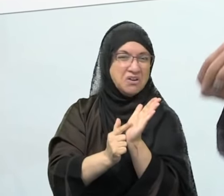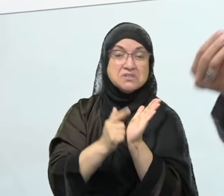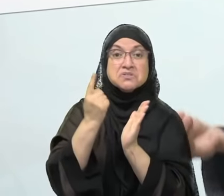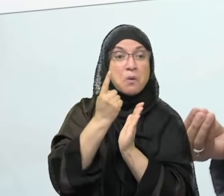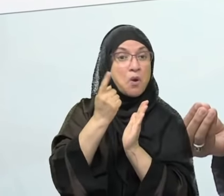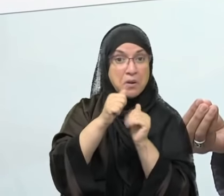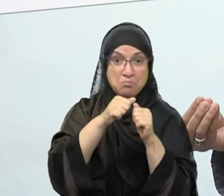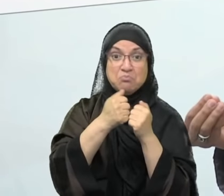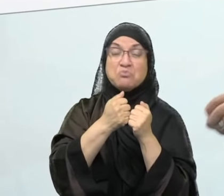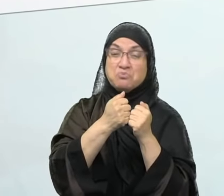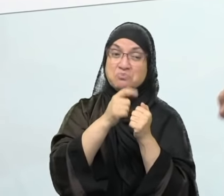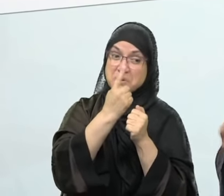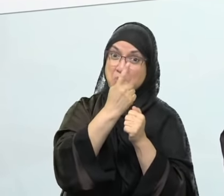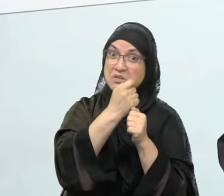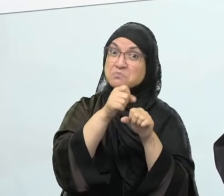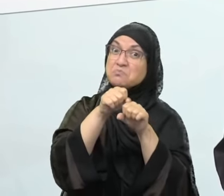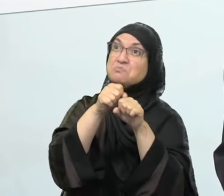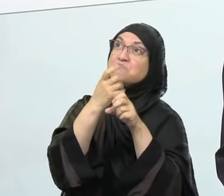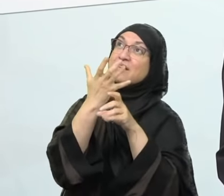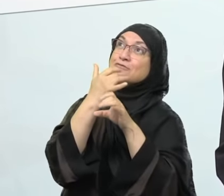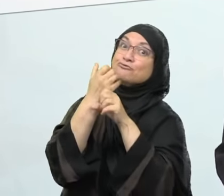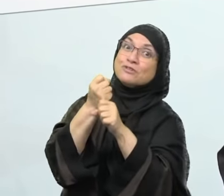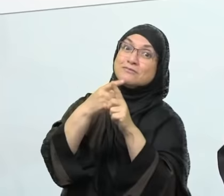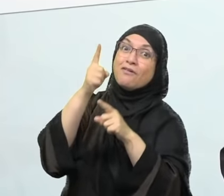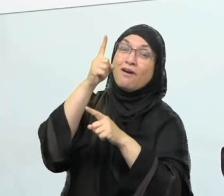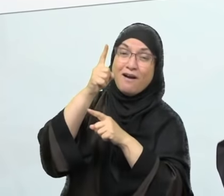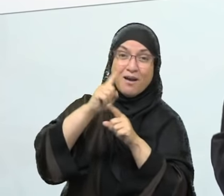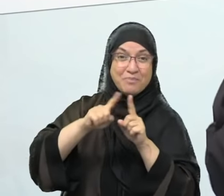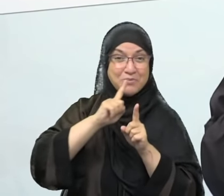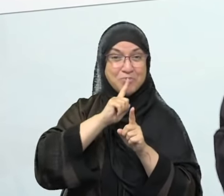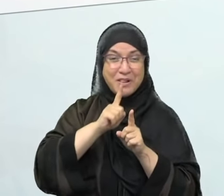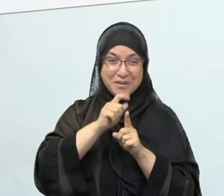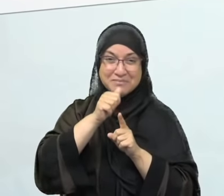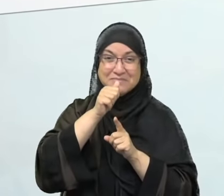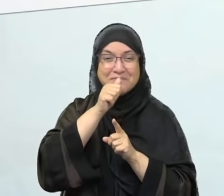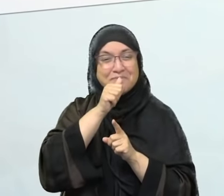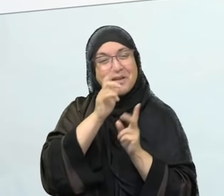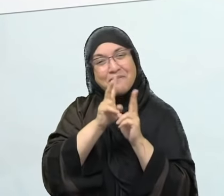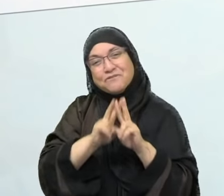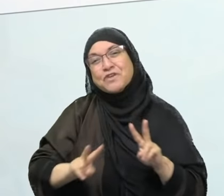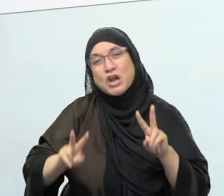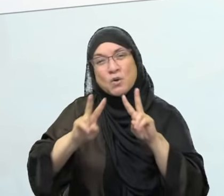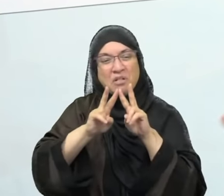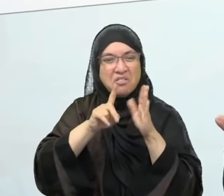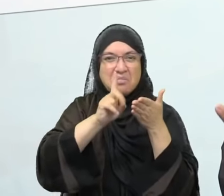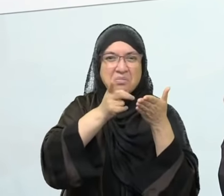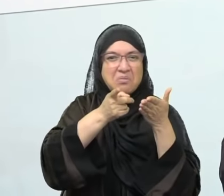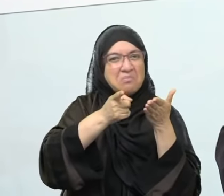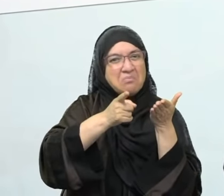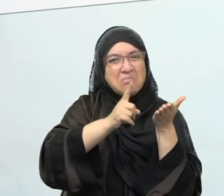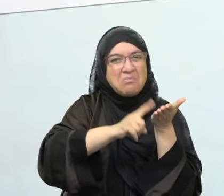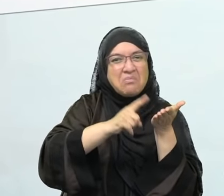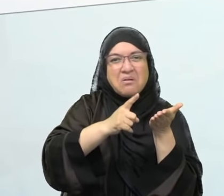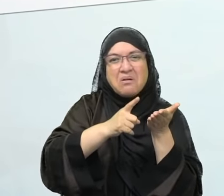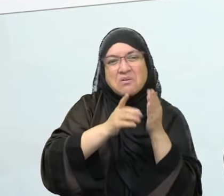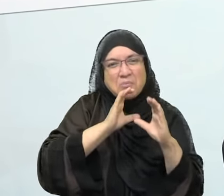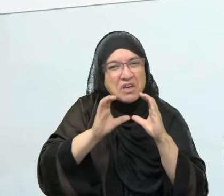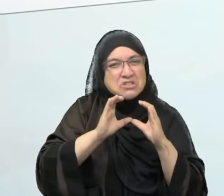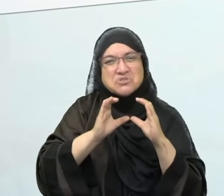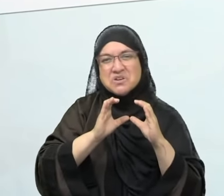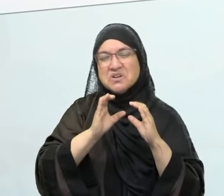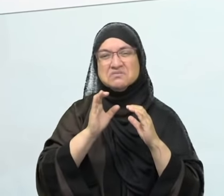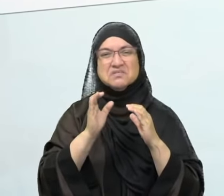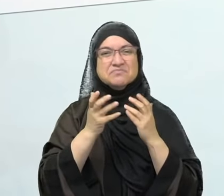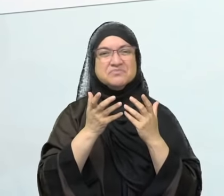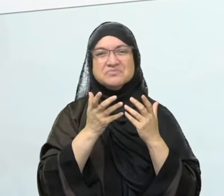valuable, with a secret, or with some sort of contract, or a conversation that you would not share, but you violated that